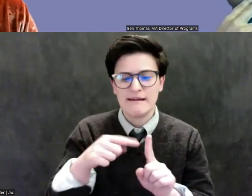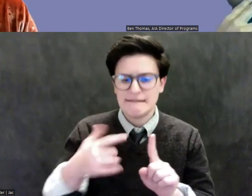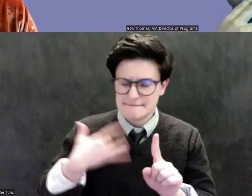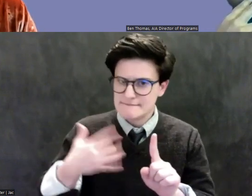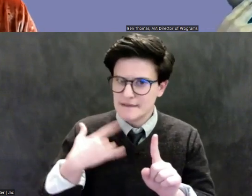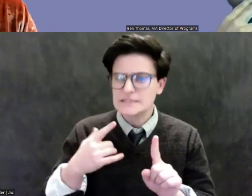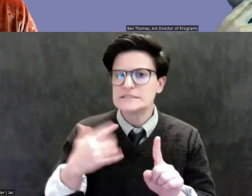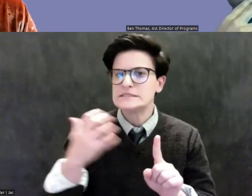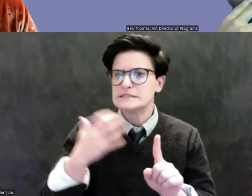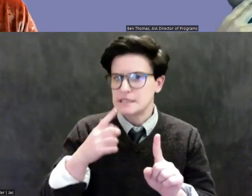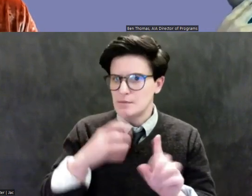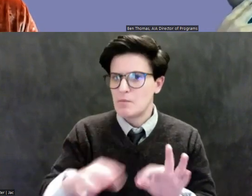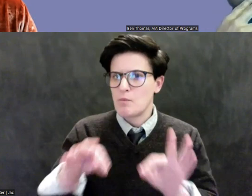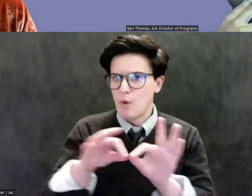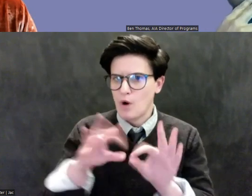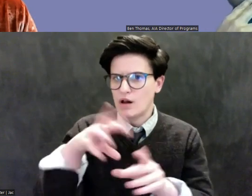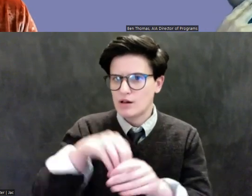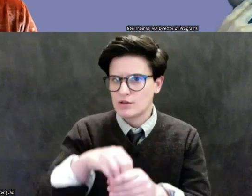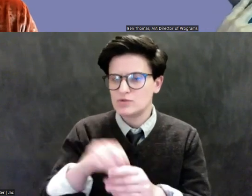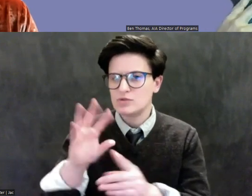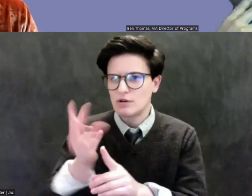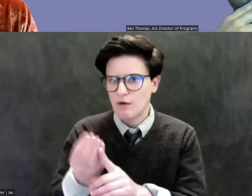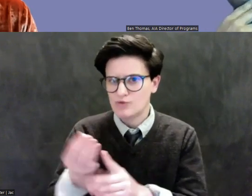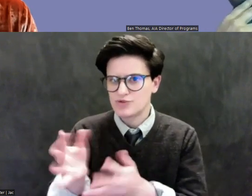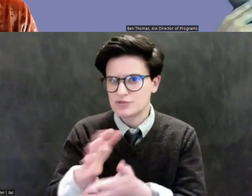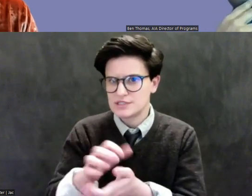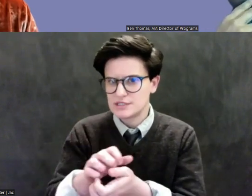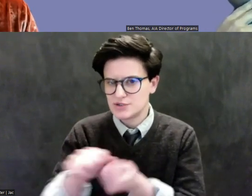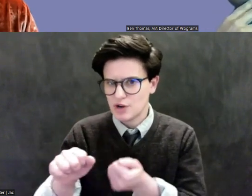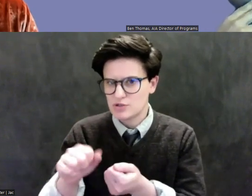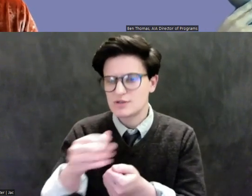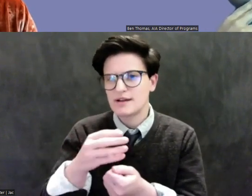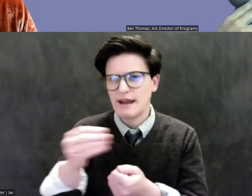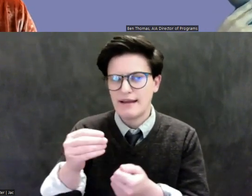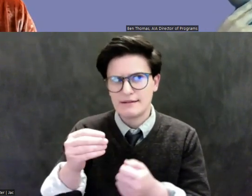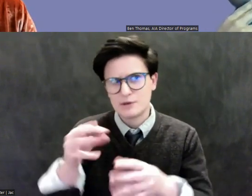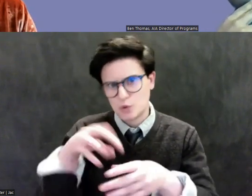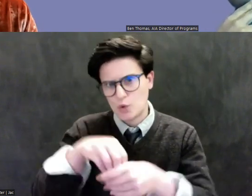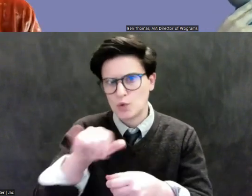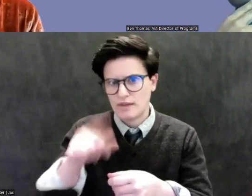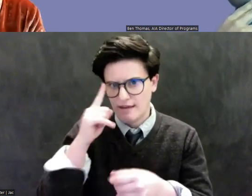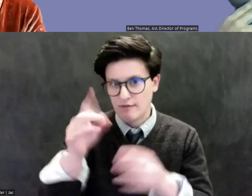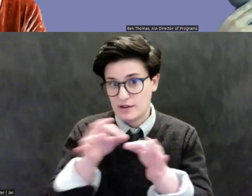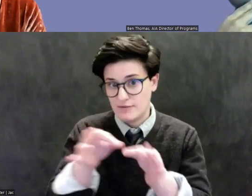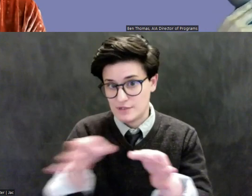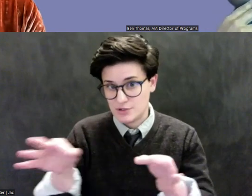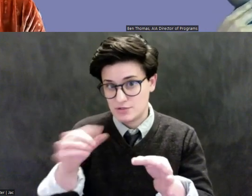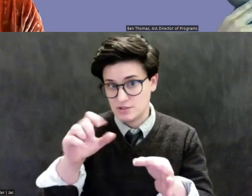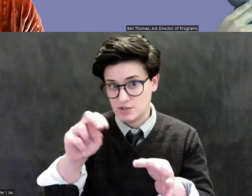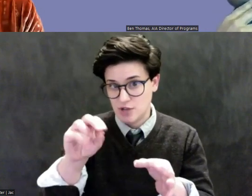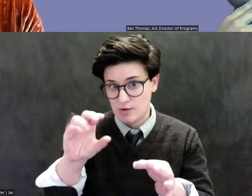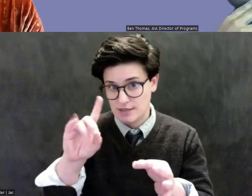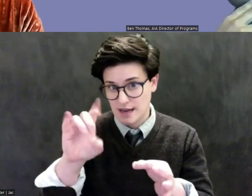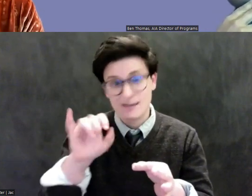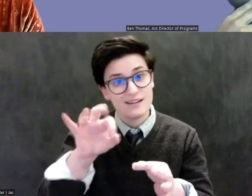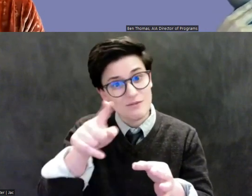include cultural destruction and the actual definition of genocide, that if you're going to wipe out a people, you have to wipe out everything